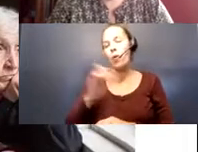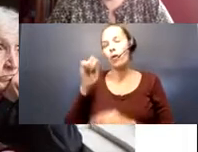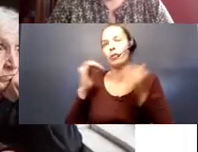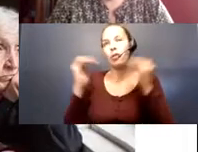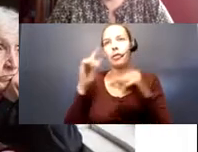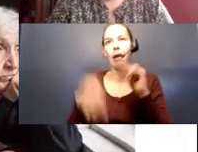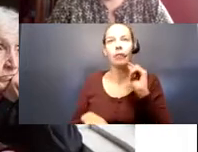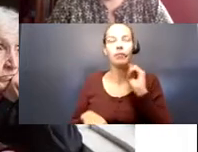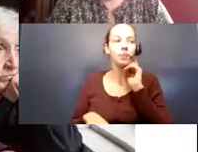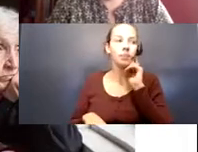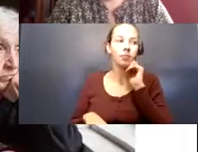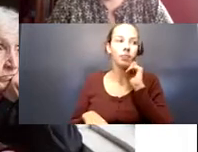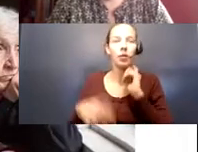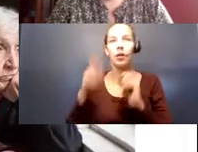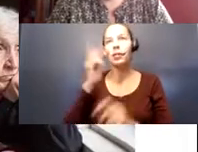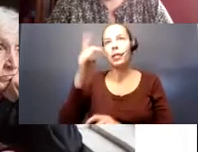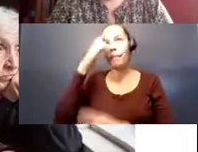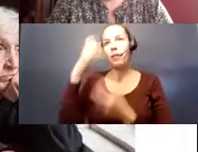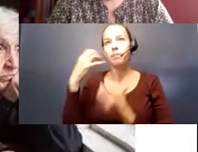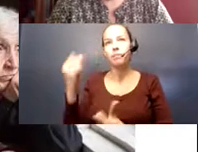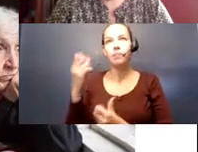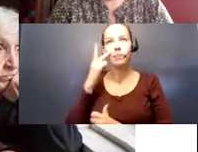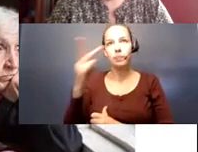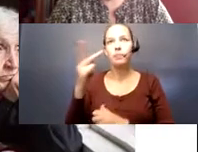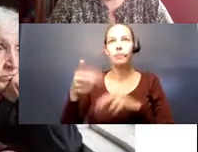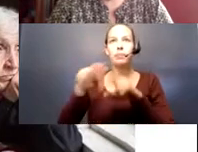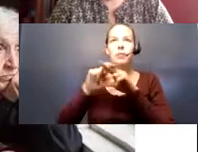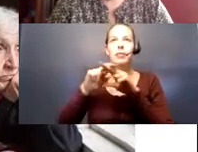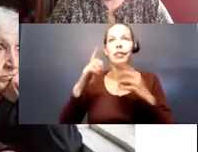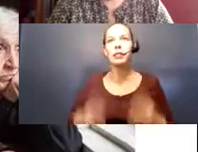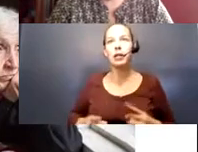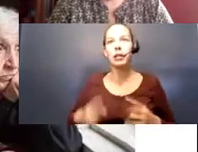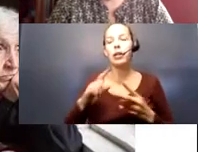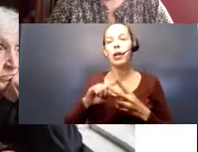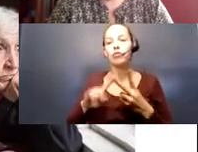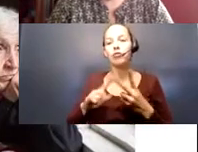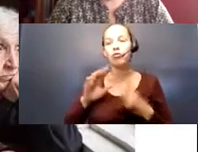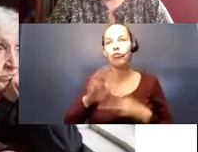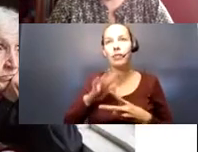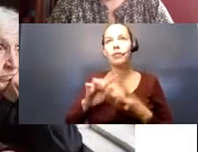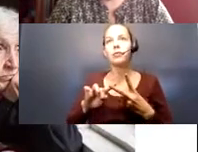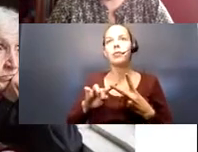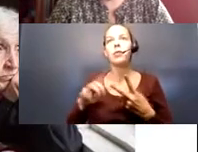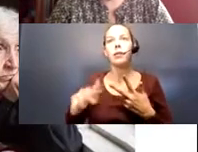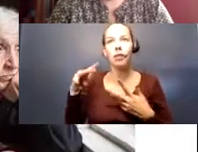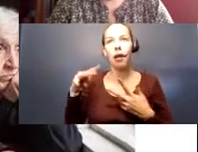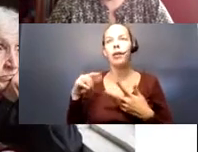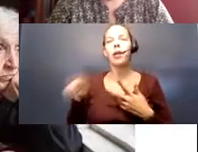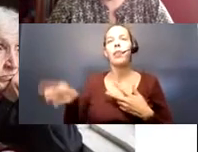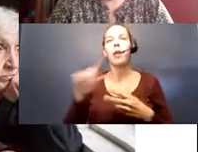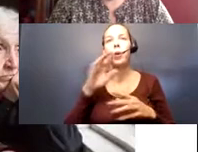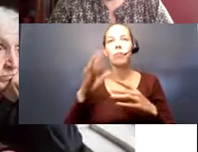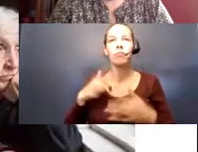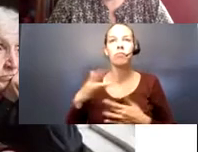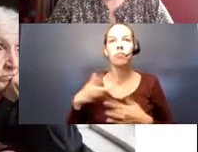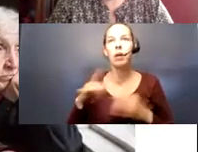So, what we're seeing mental health wise is we're going to see an increase of depression. Of stress. Of anxiety. They're worried about getting COVID. They're